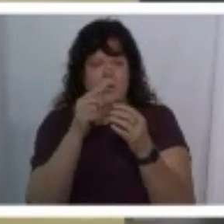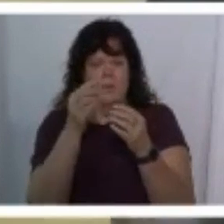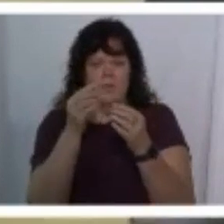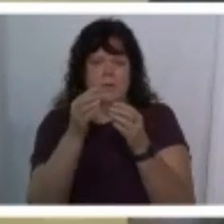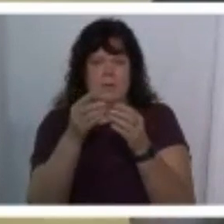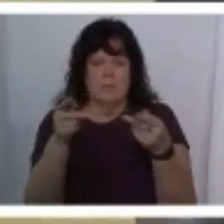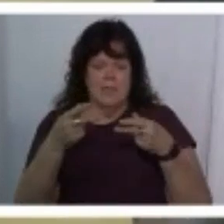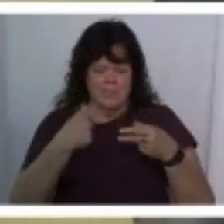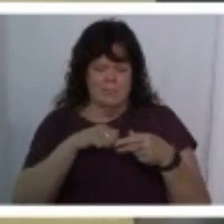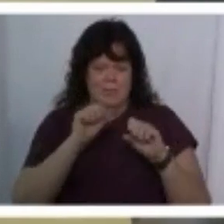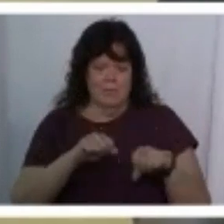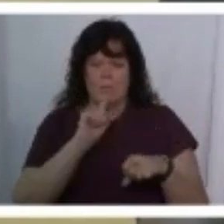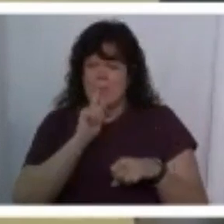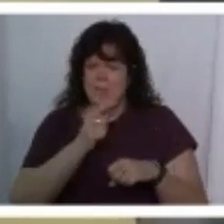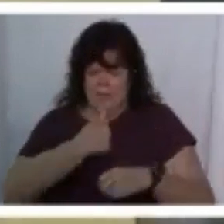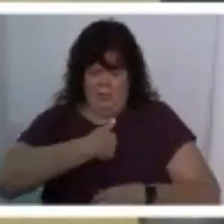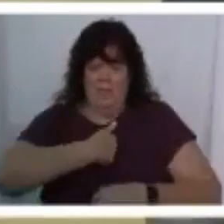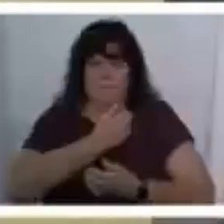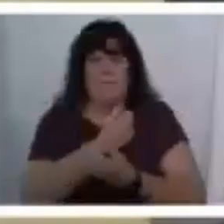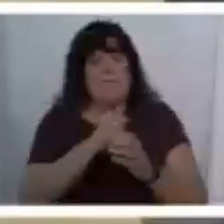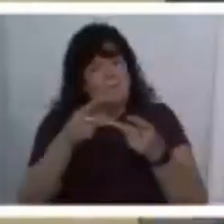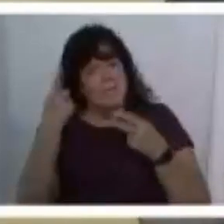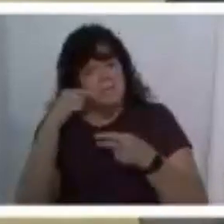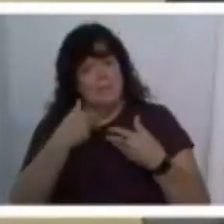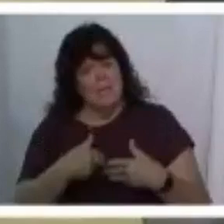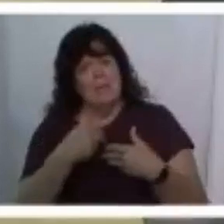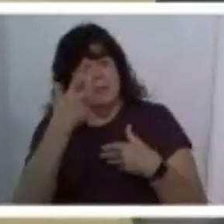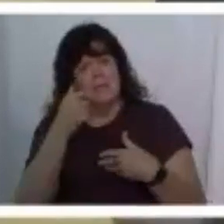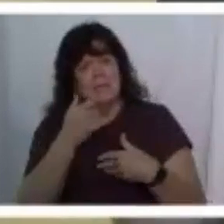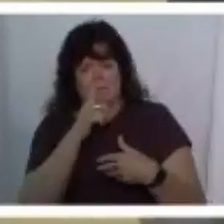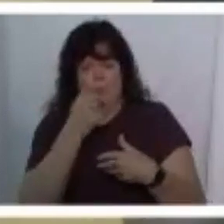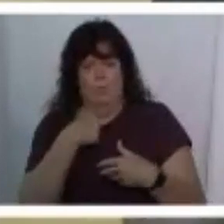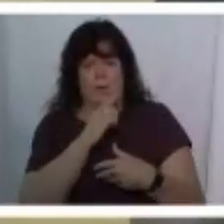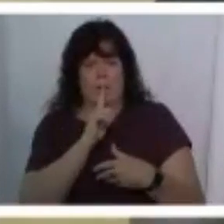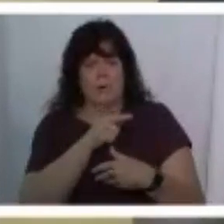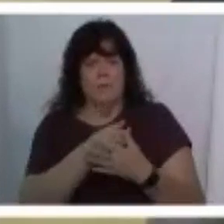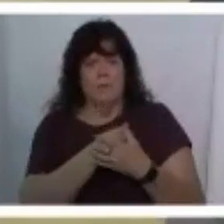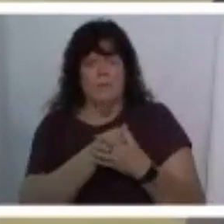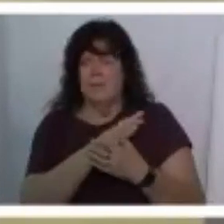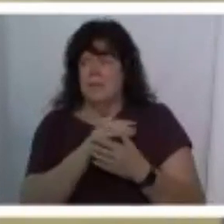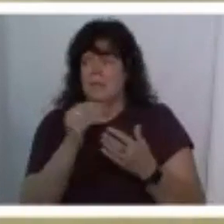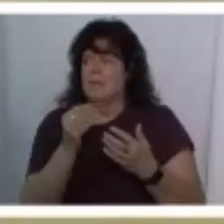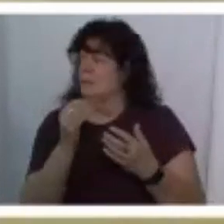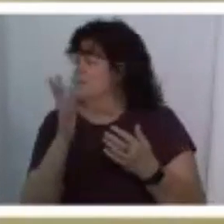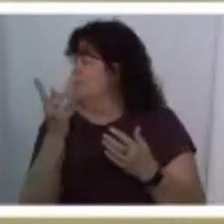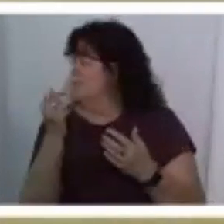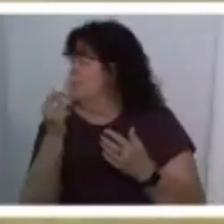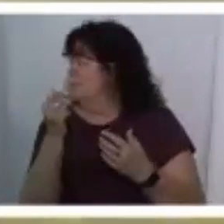just fully ourselves and a safe place for me because of who we are and what